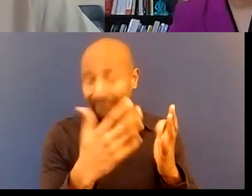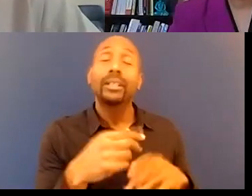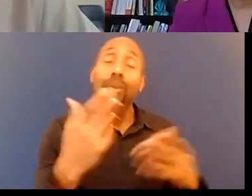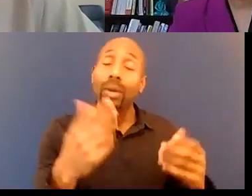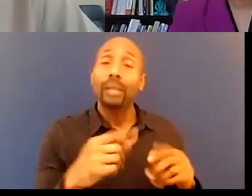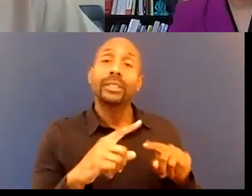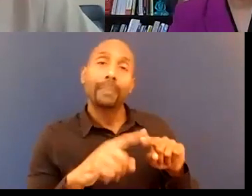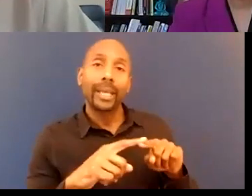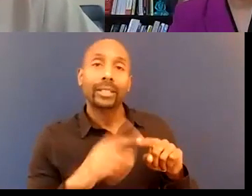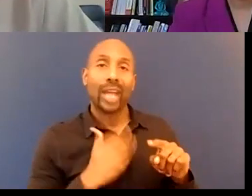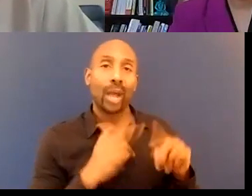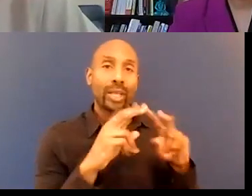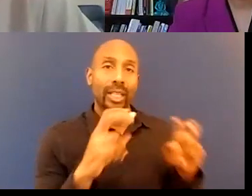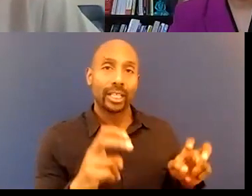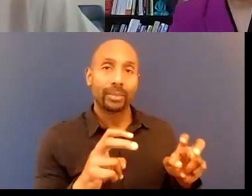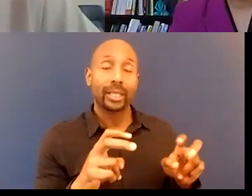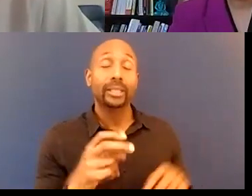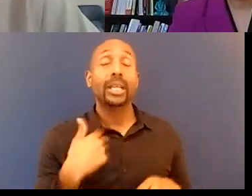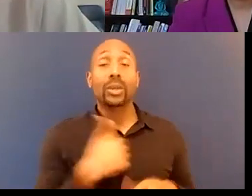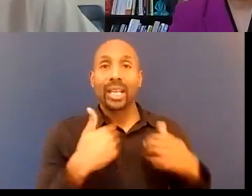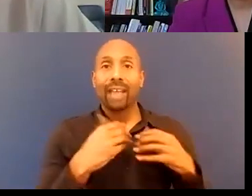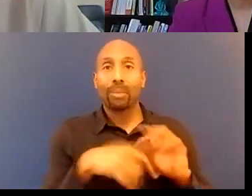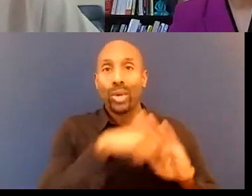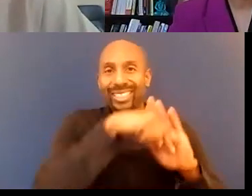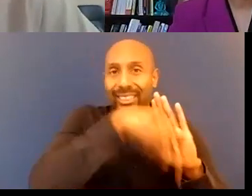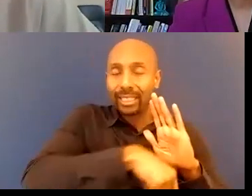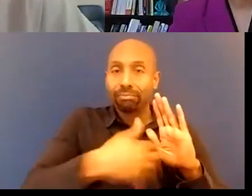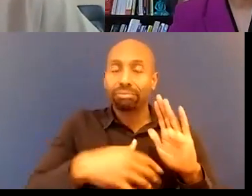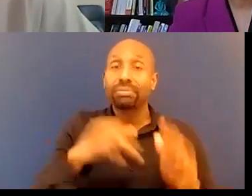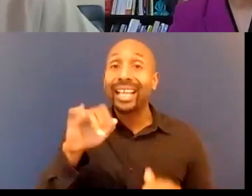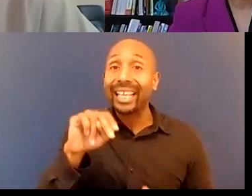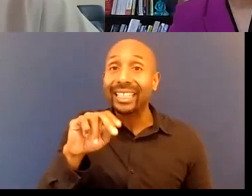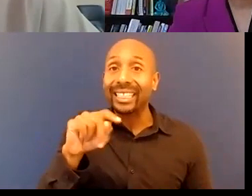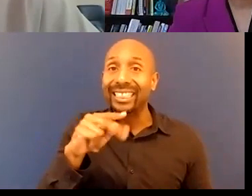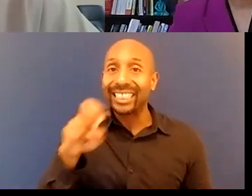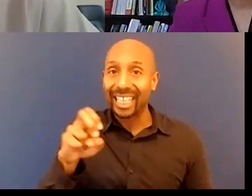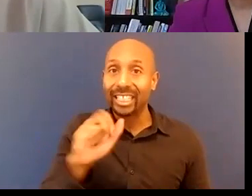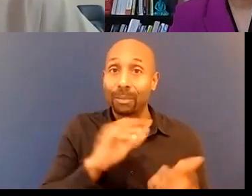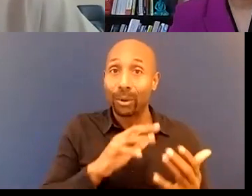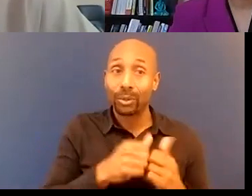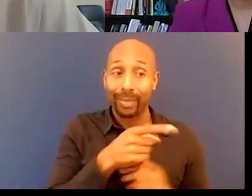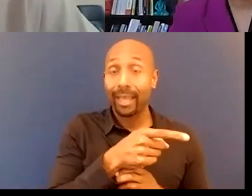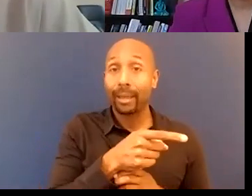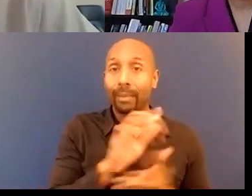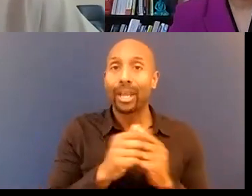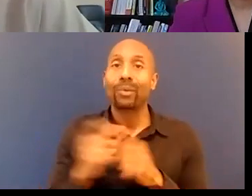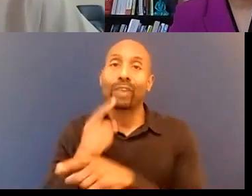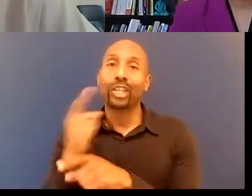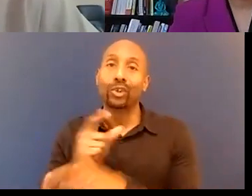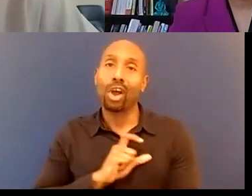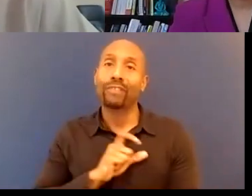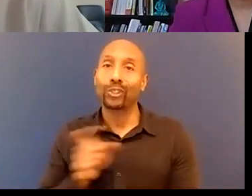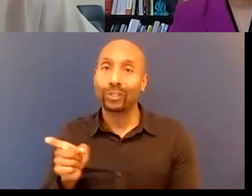assess it in a in a more intense kind of way than we do the regular officers then we and we actually do